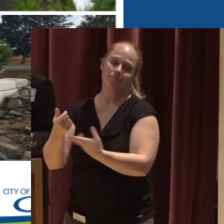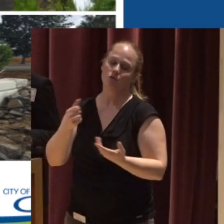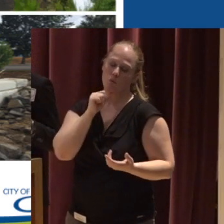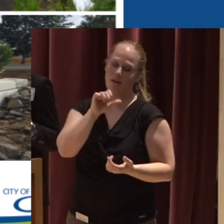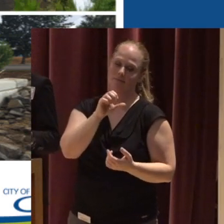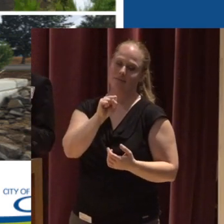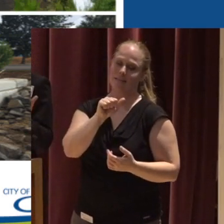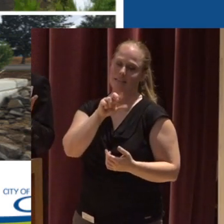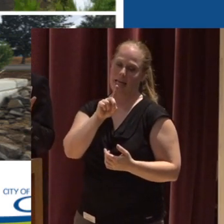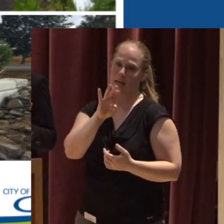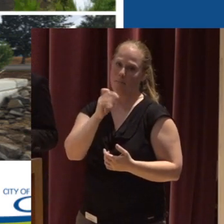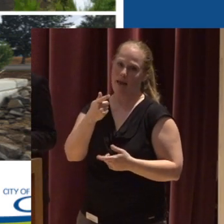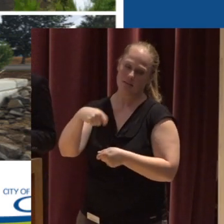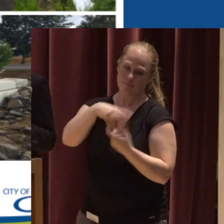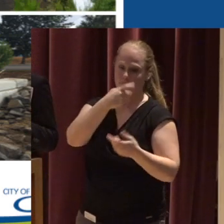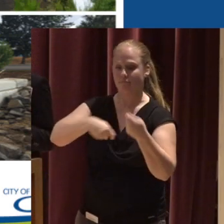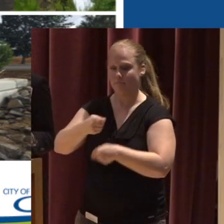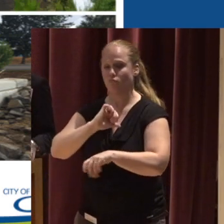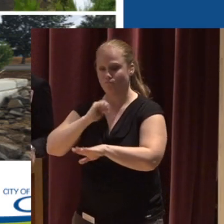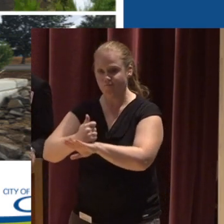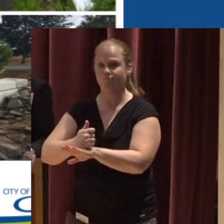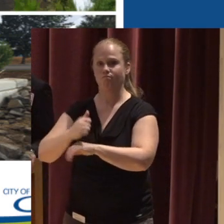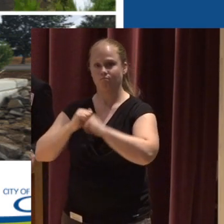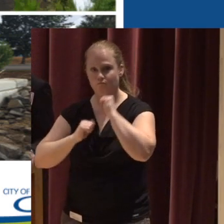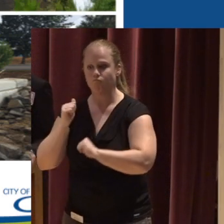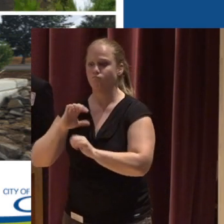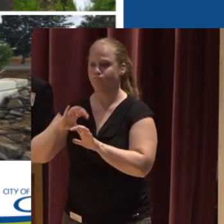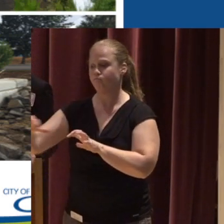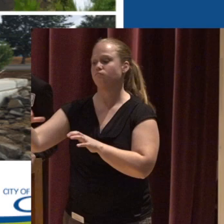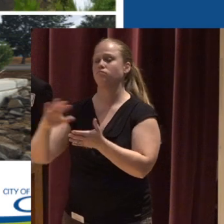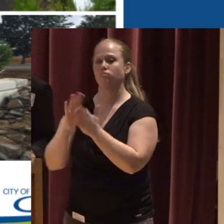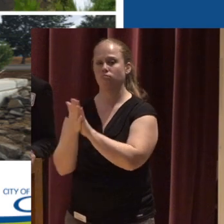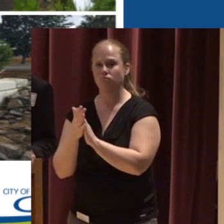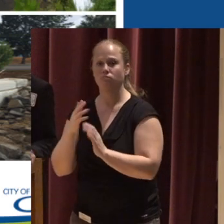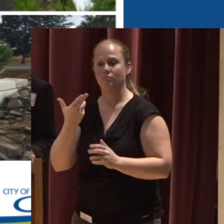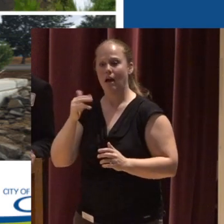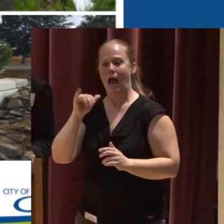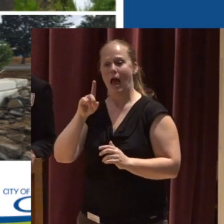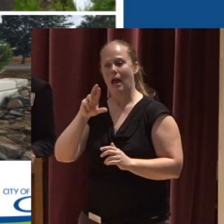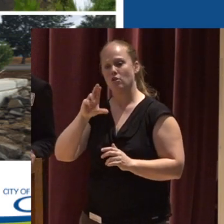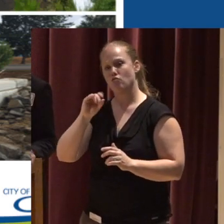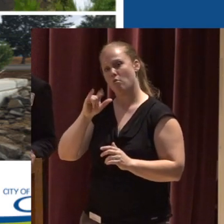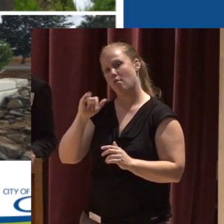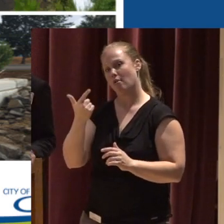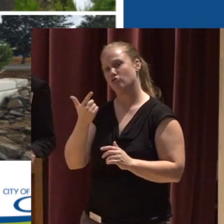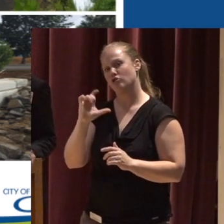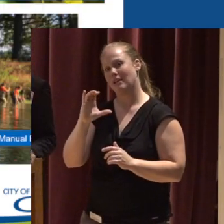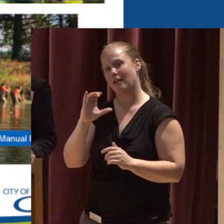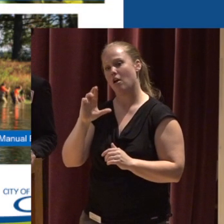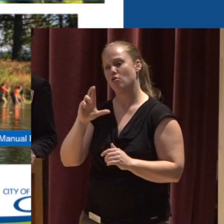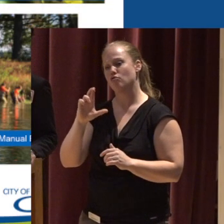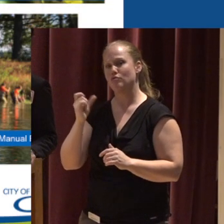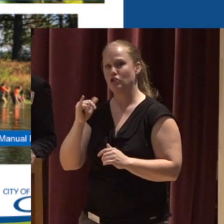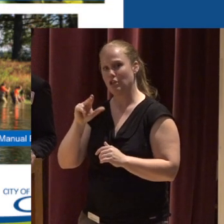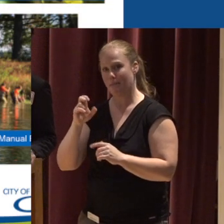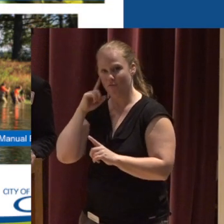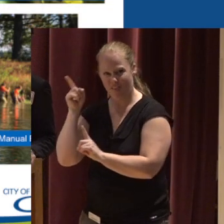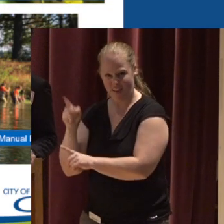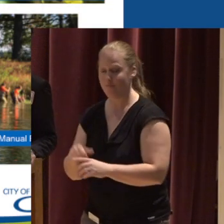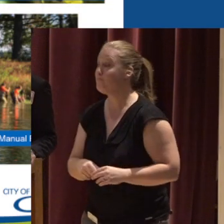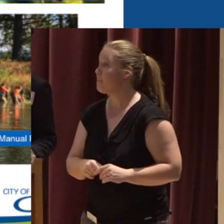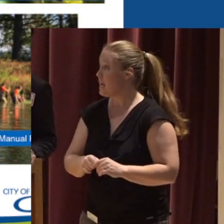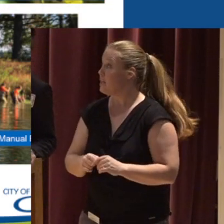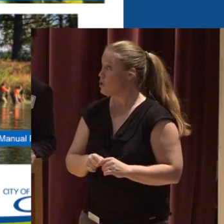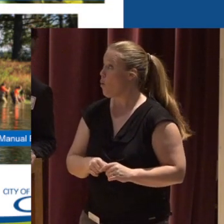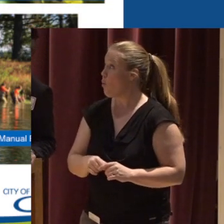control the water throughout that wetland And kind of mimic a natural hydrologic regime for that wetland So we are